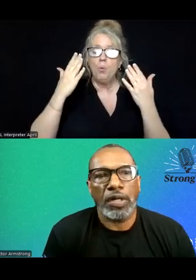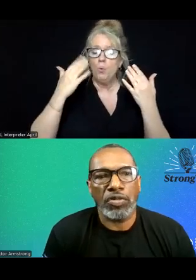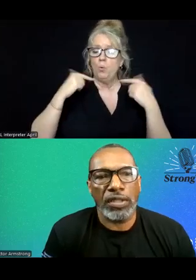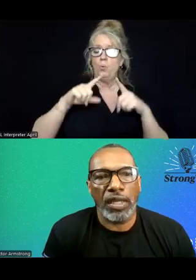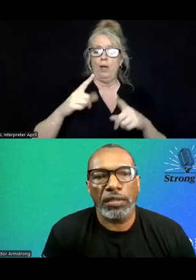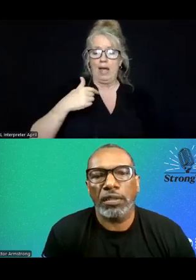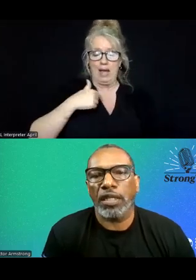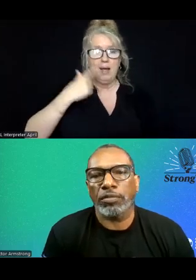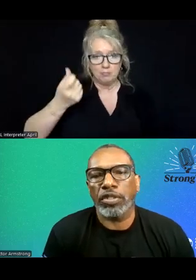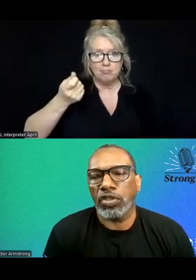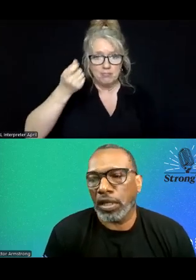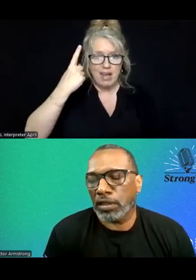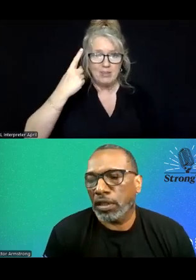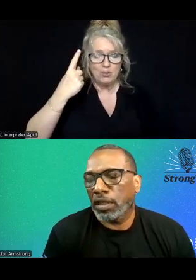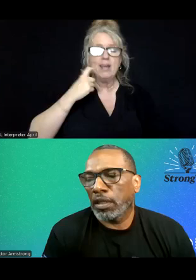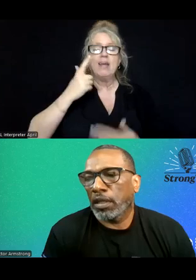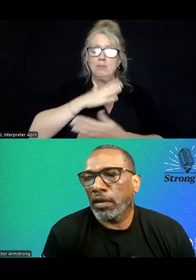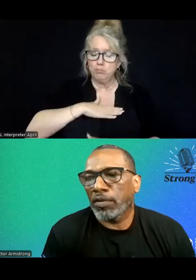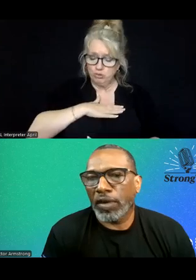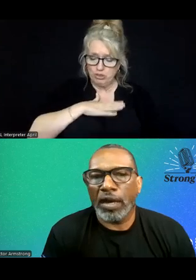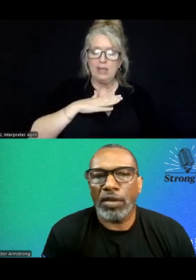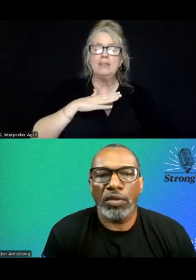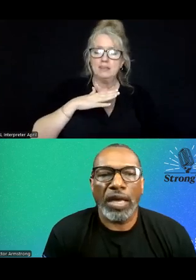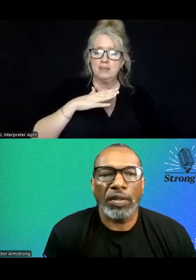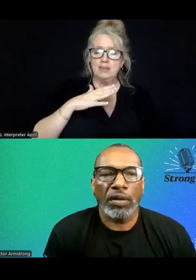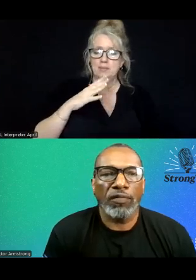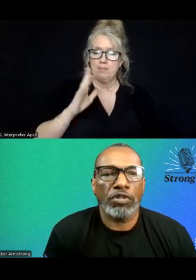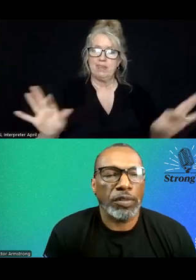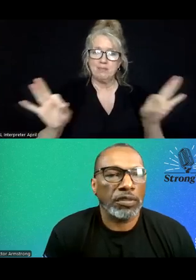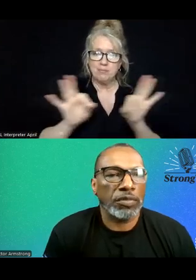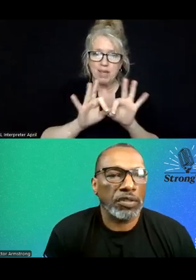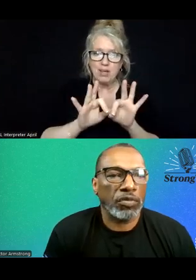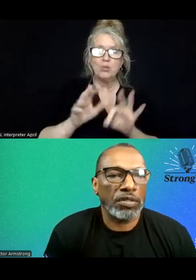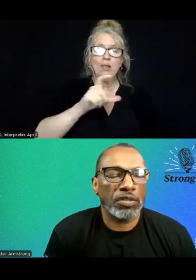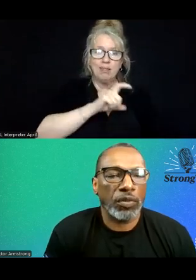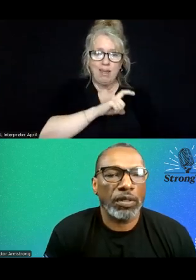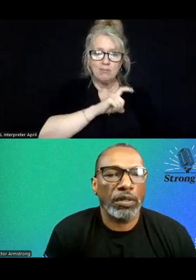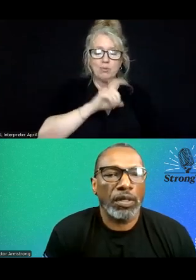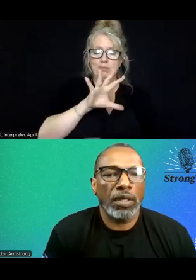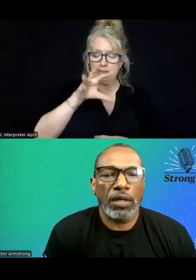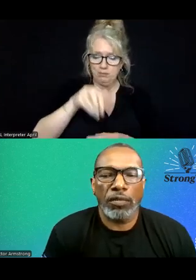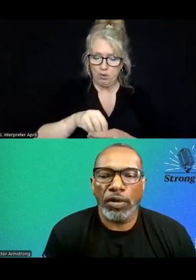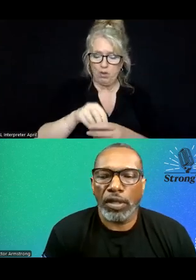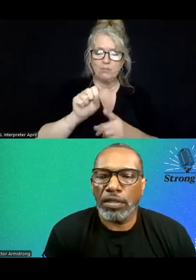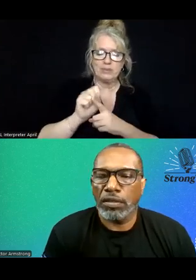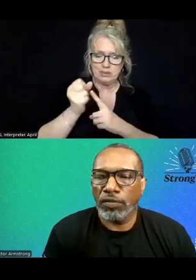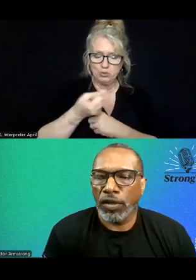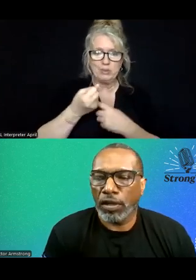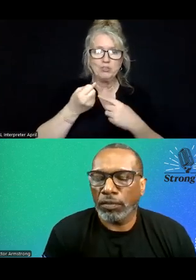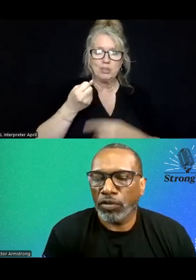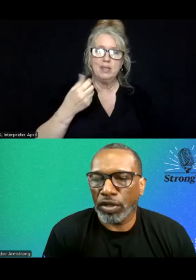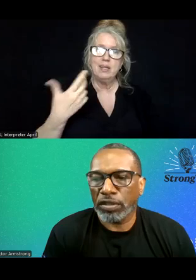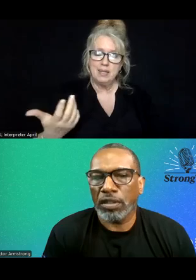understand and appreciate the value of having law enforcement in some situations where there